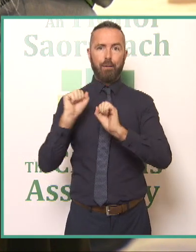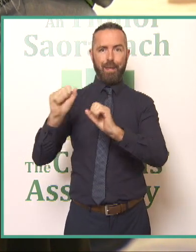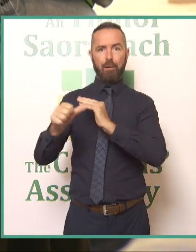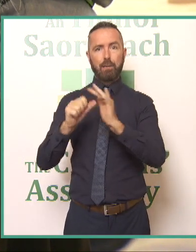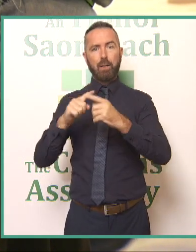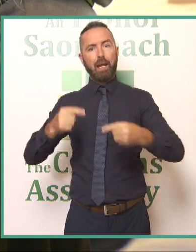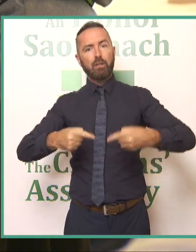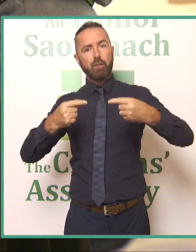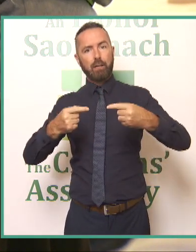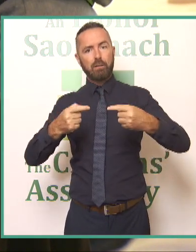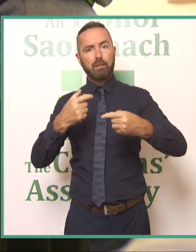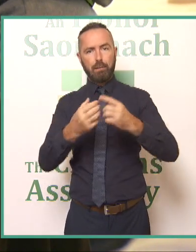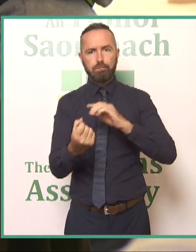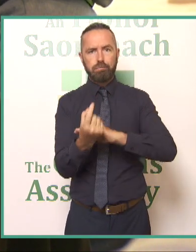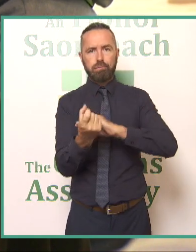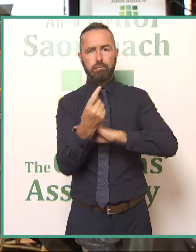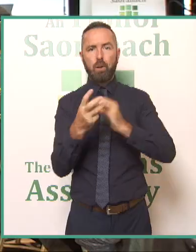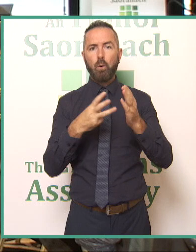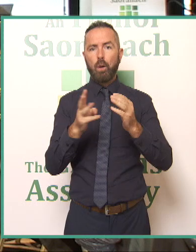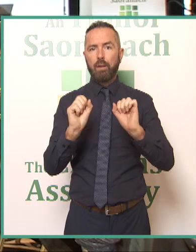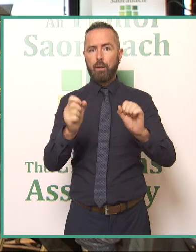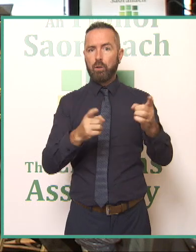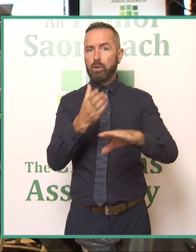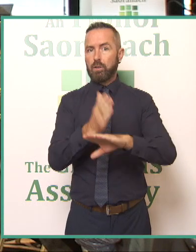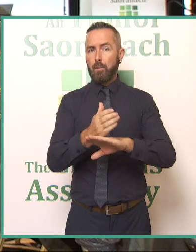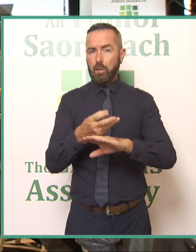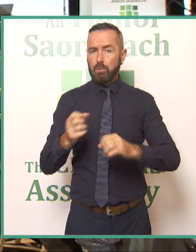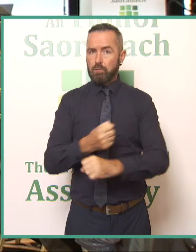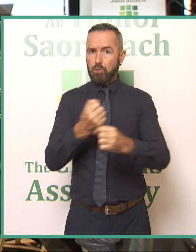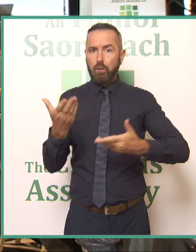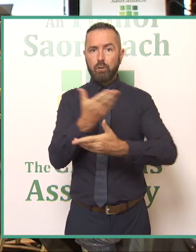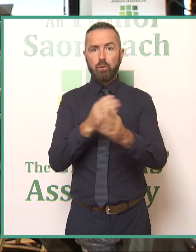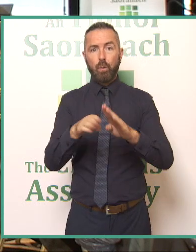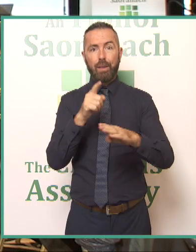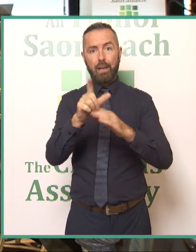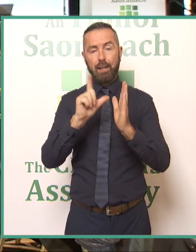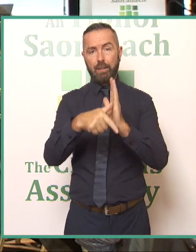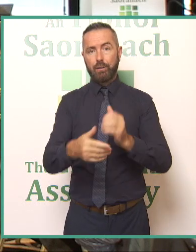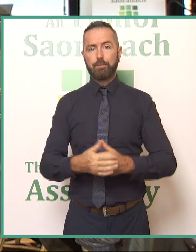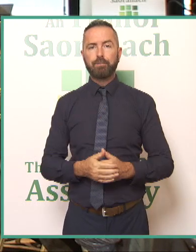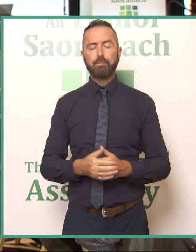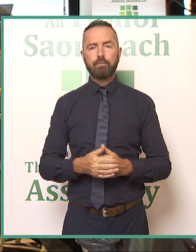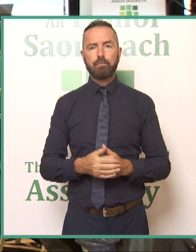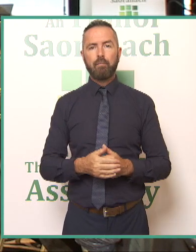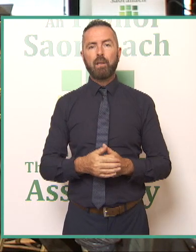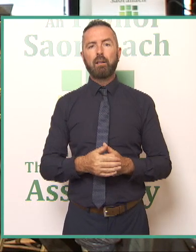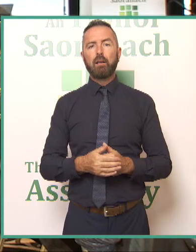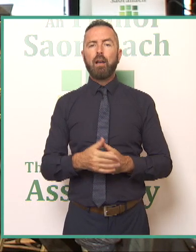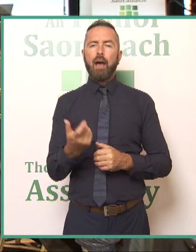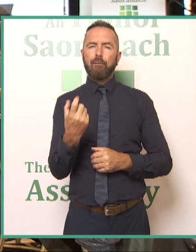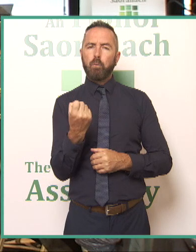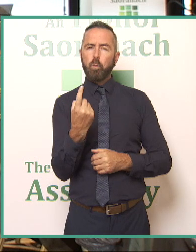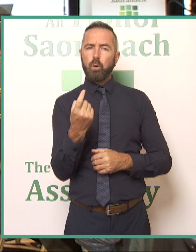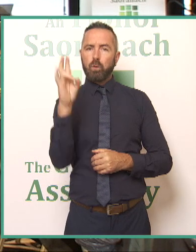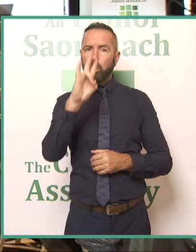find in their work and I think we'll have a really good discussion with that later on and to follow up on one particular question how